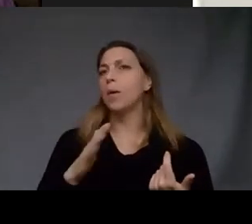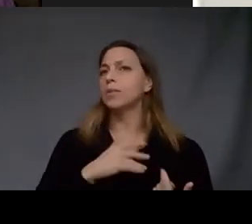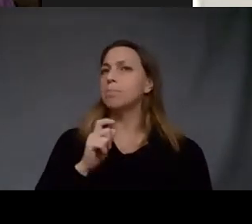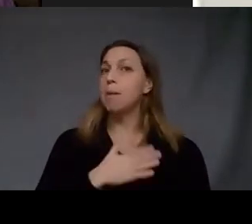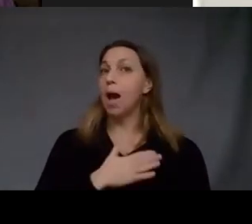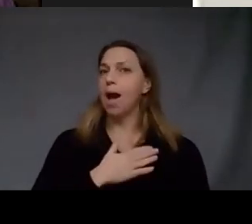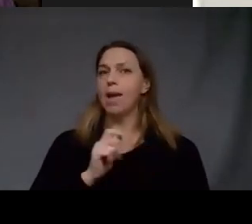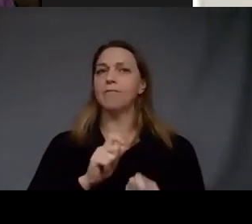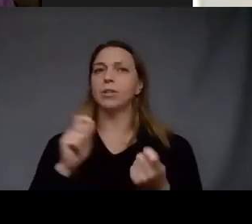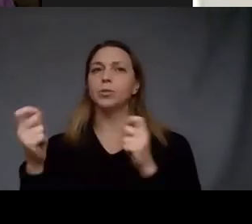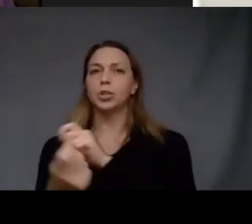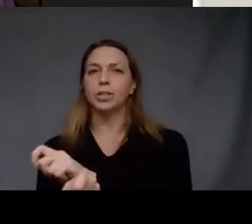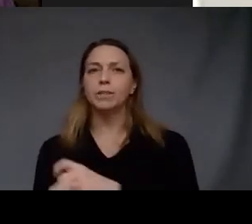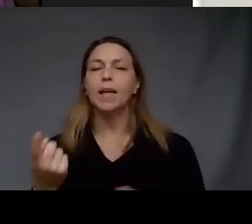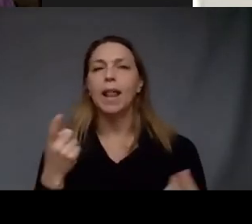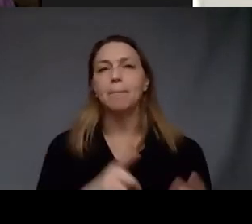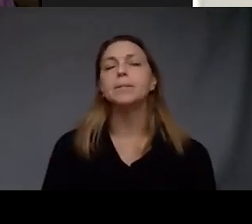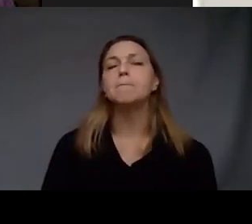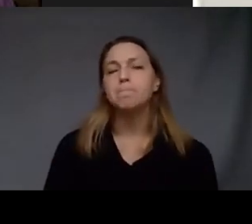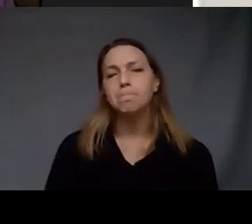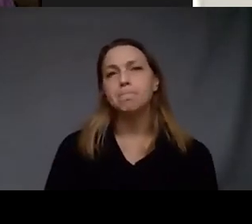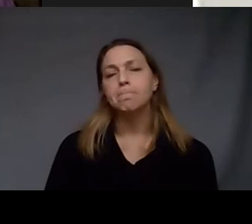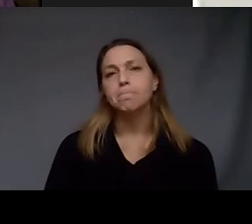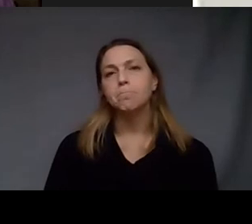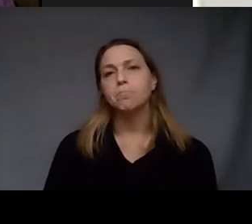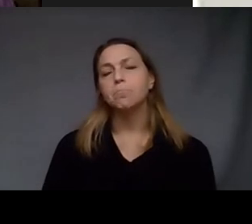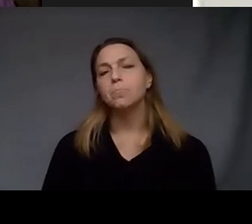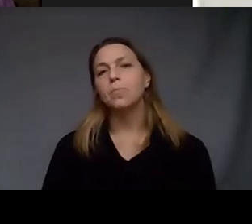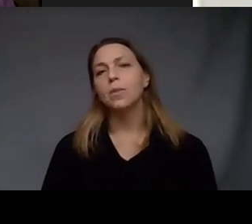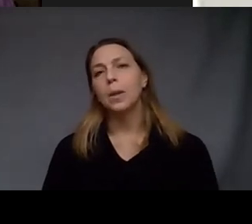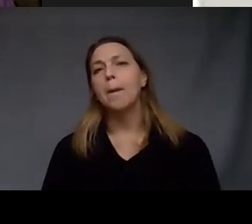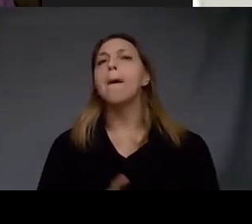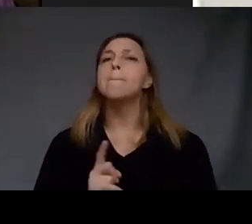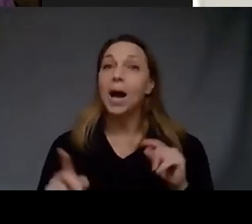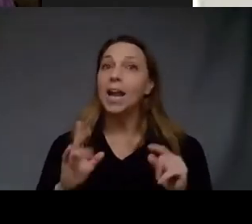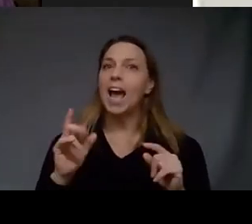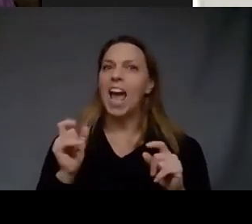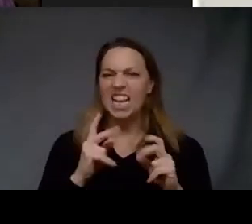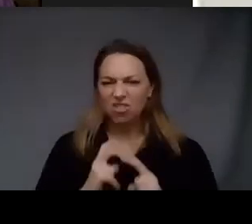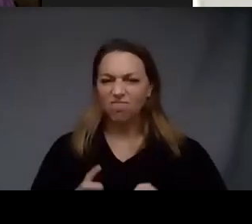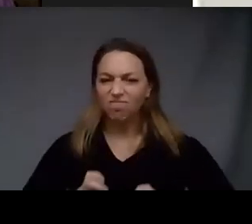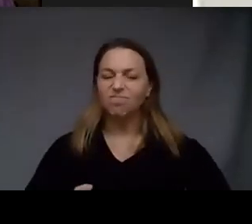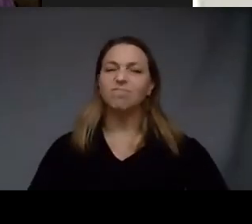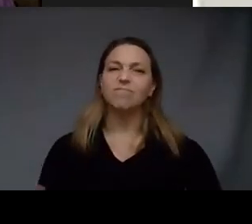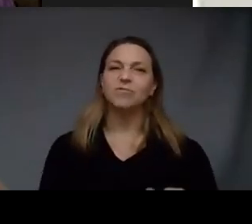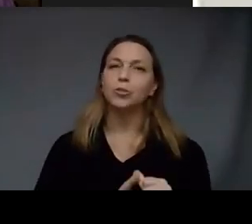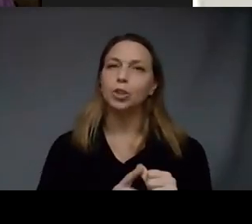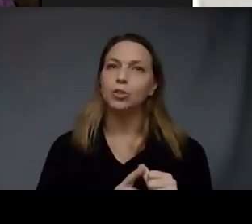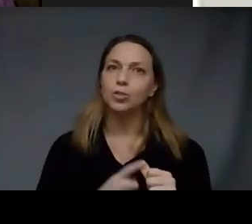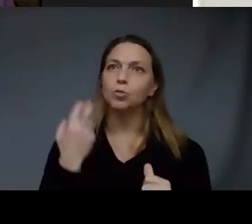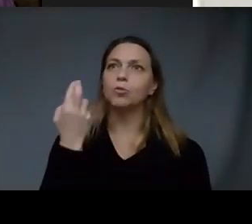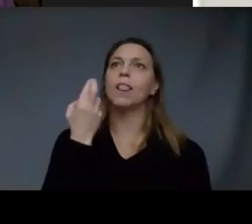that took place but I had to dig around in order to